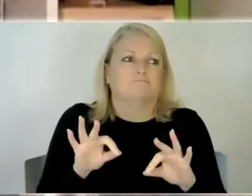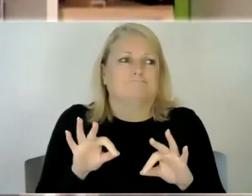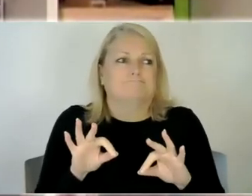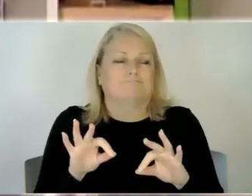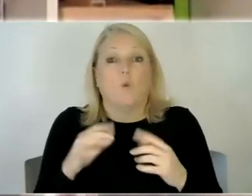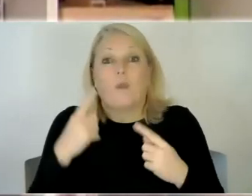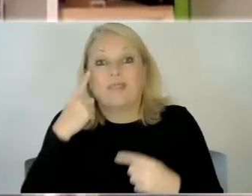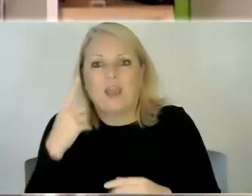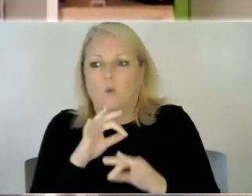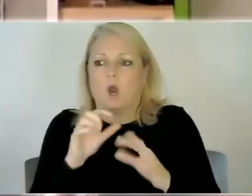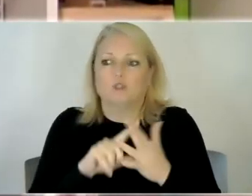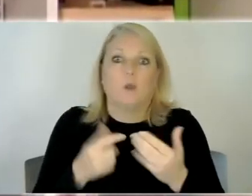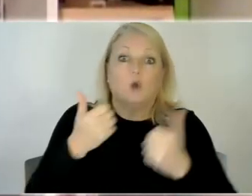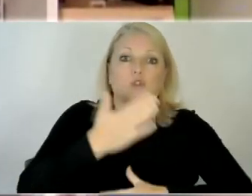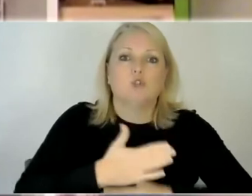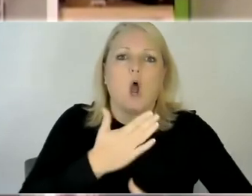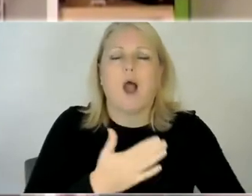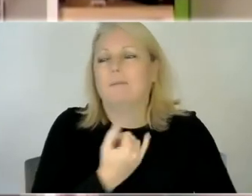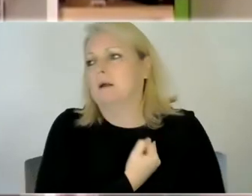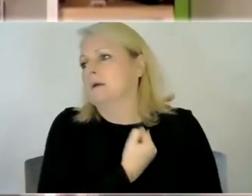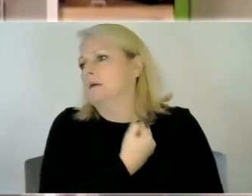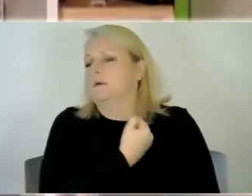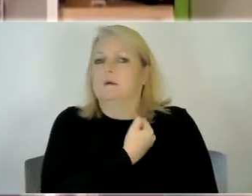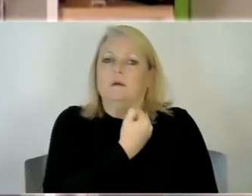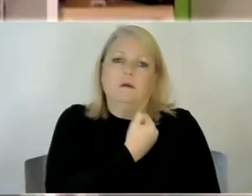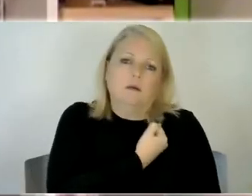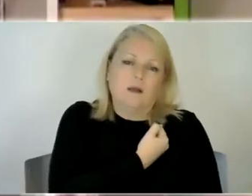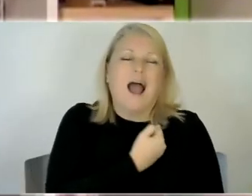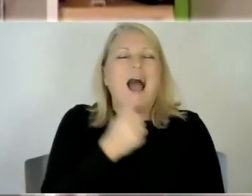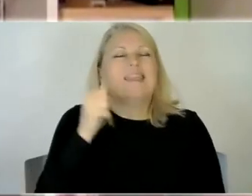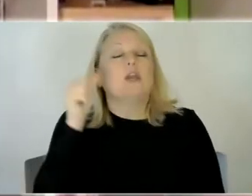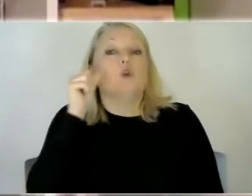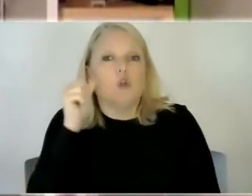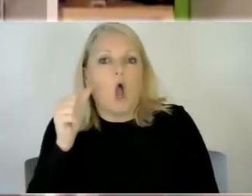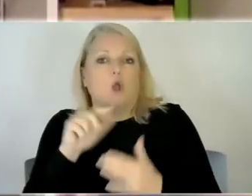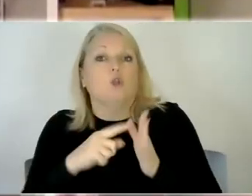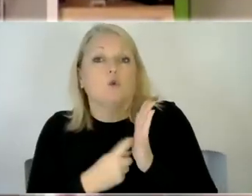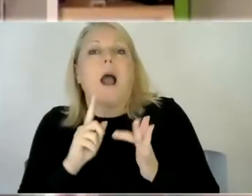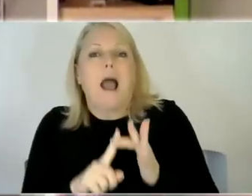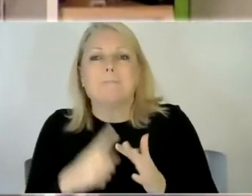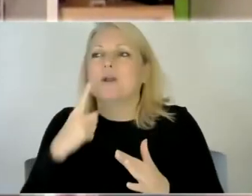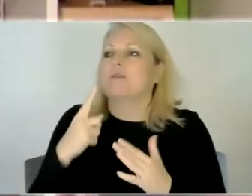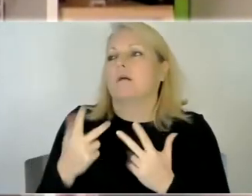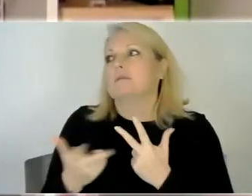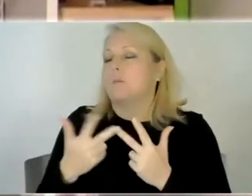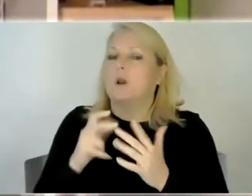you know you might know deep down that really that you are but you you feel like someone else would be doing it better so